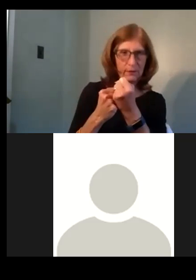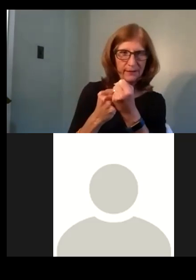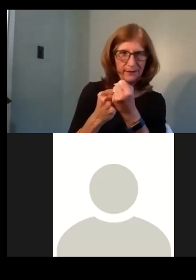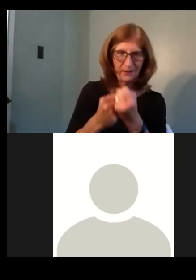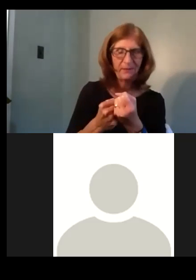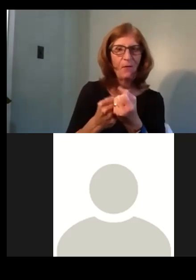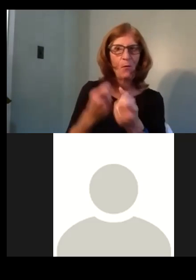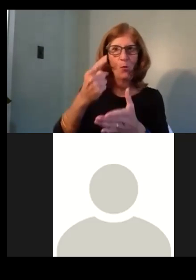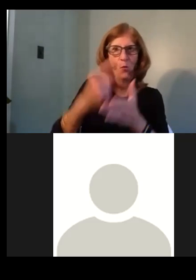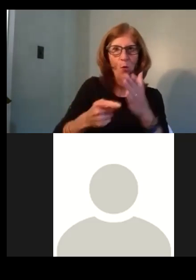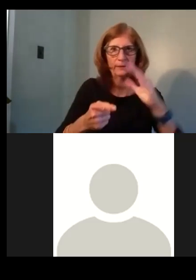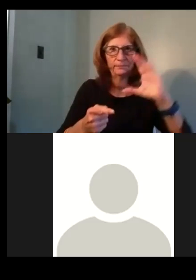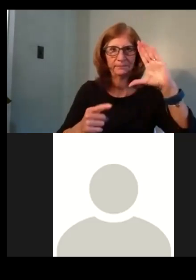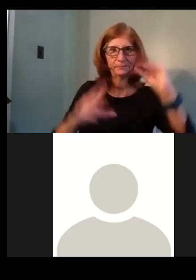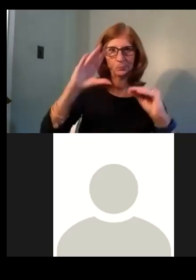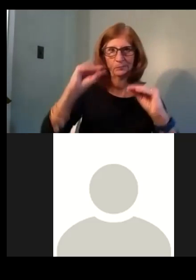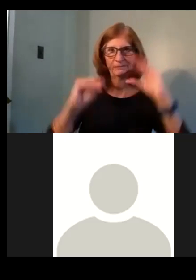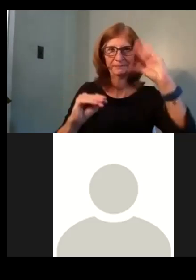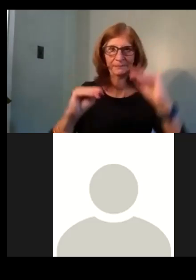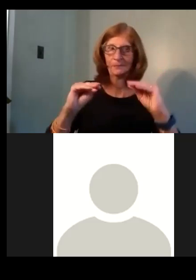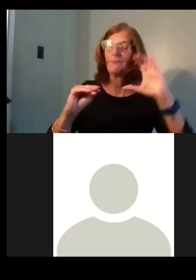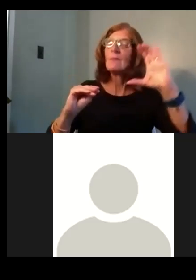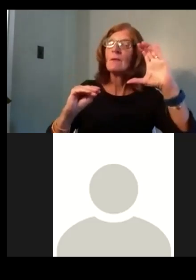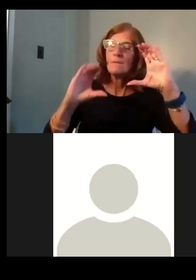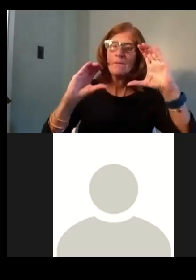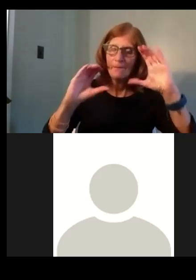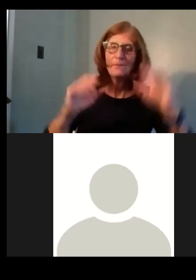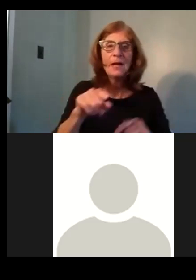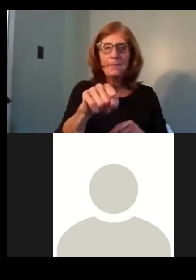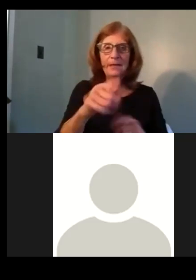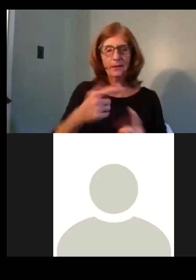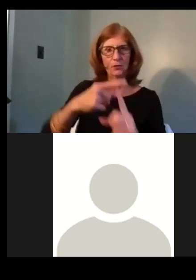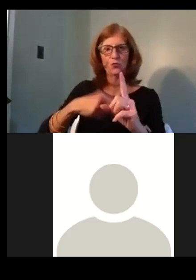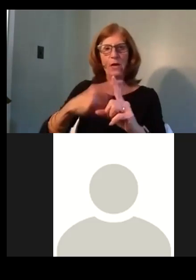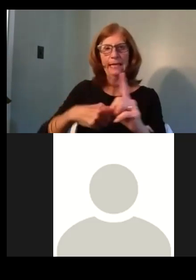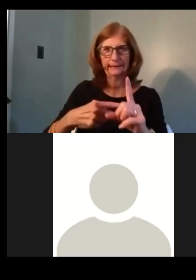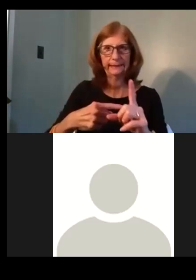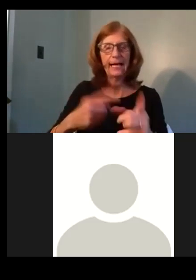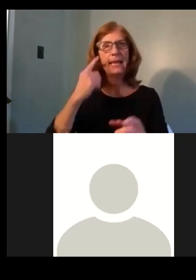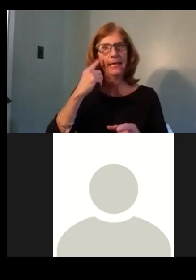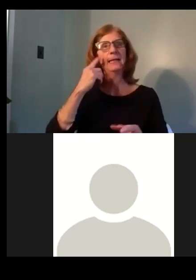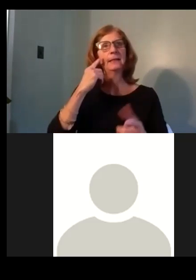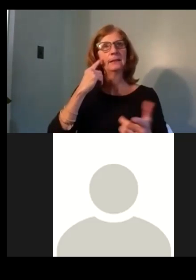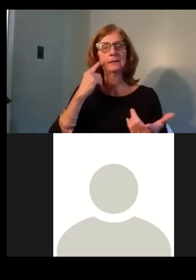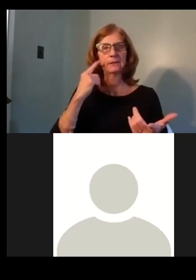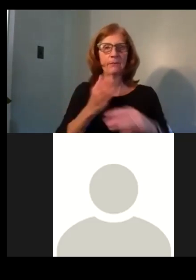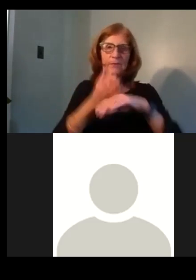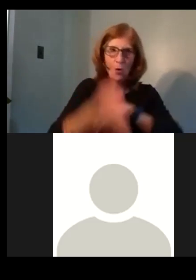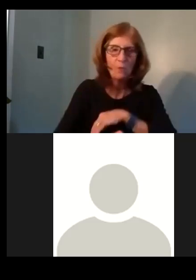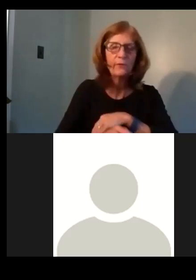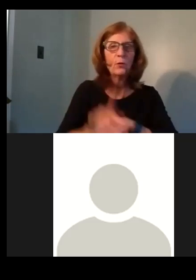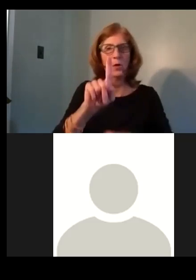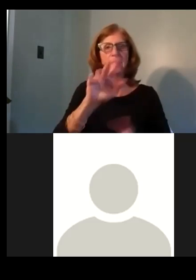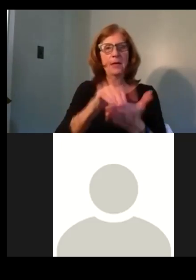it's, it's large, uh, upwards of, uh, a thousand dollars, uh, for, for a two bedroom.